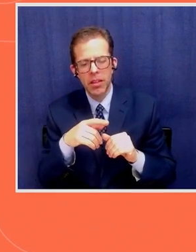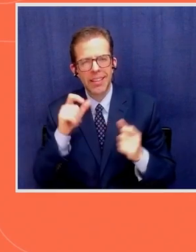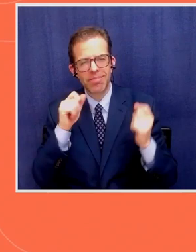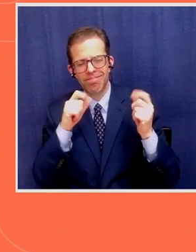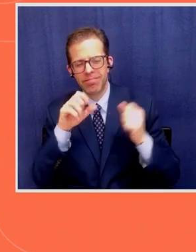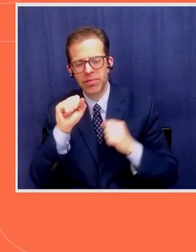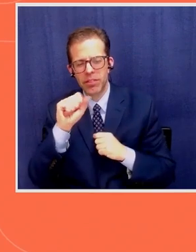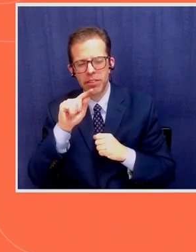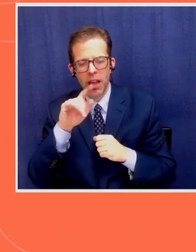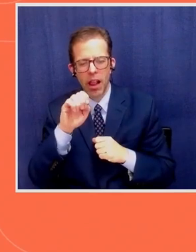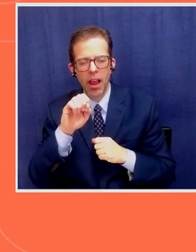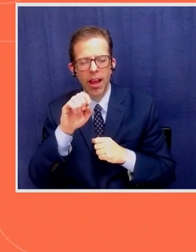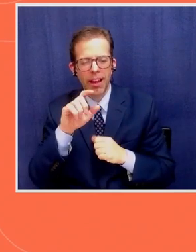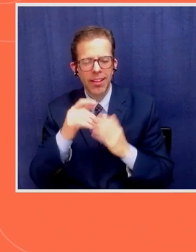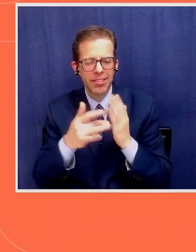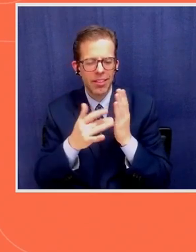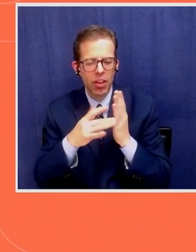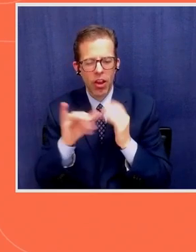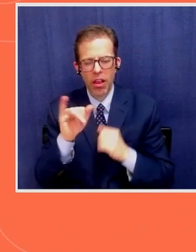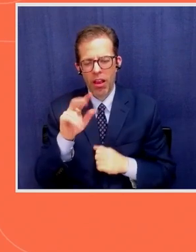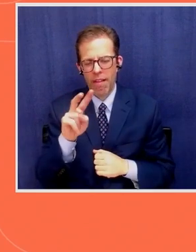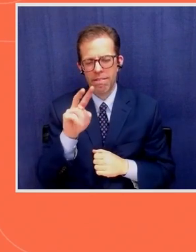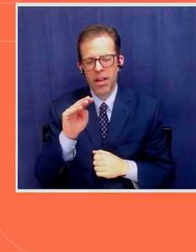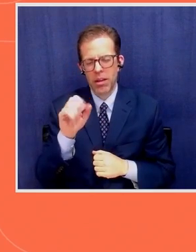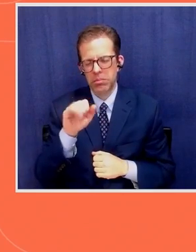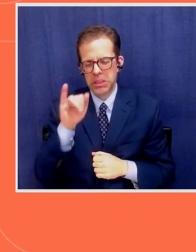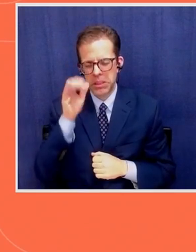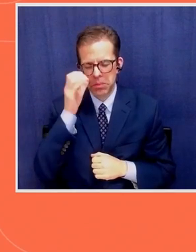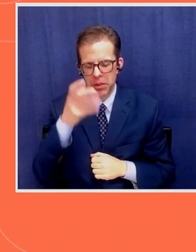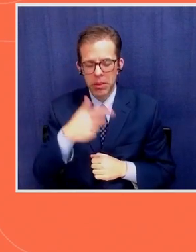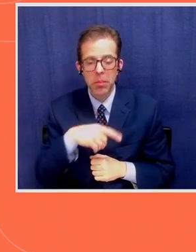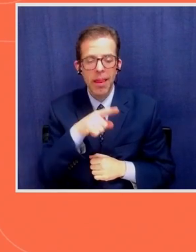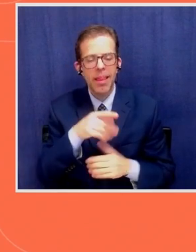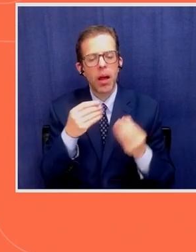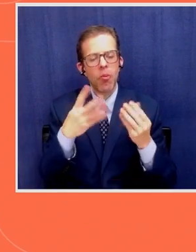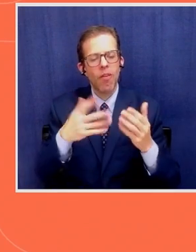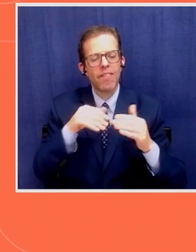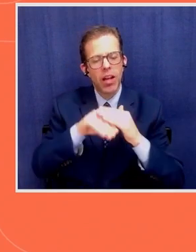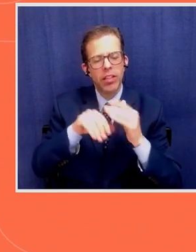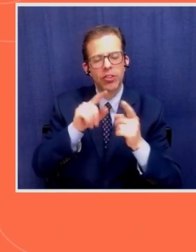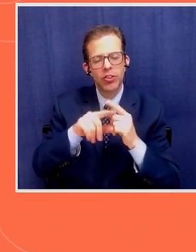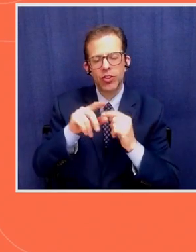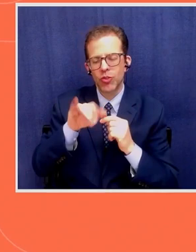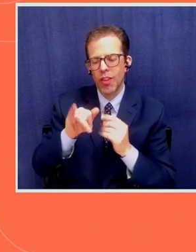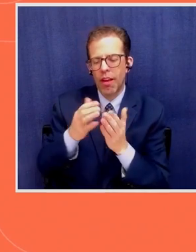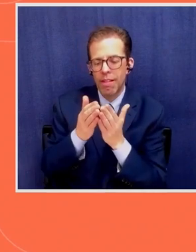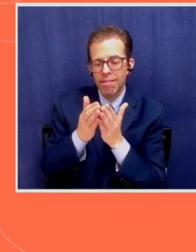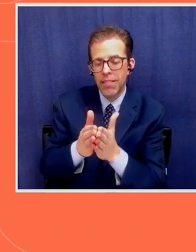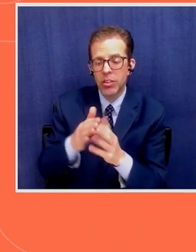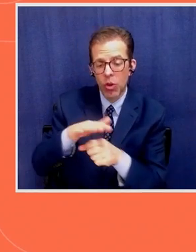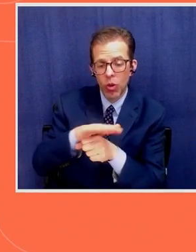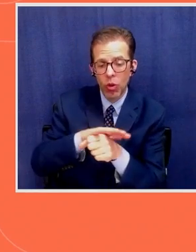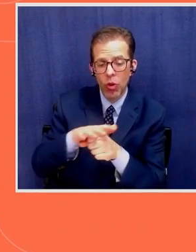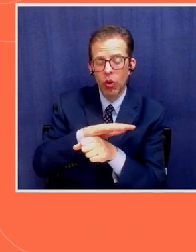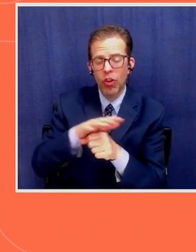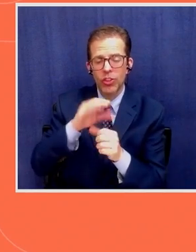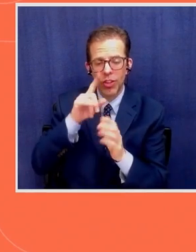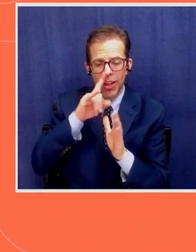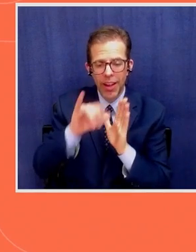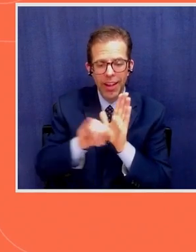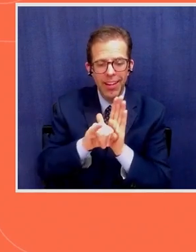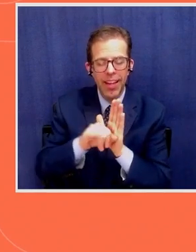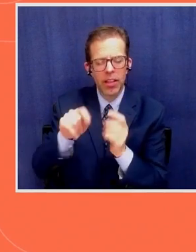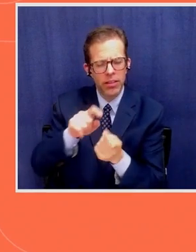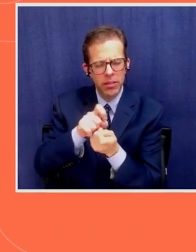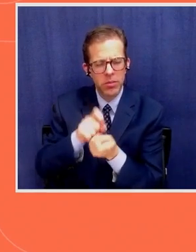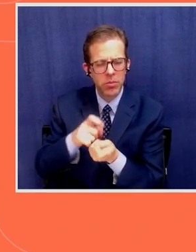the VMS. But that provides access to vessel locations, identity, and other specifications for vessels above